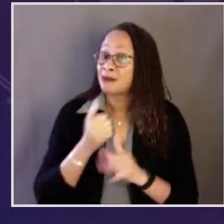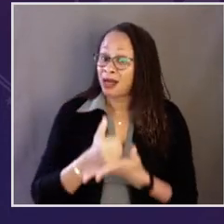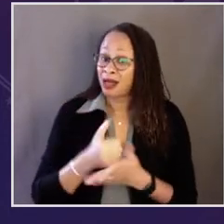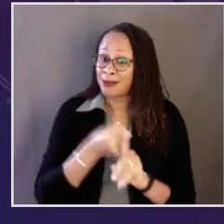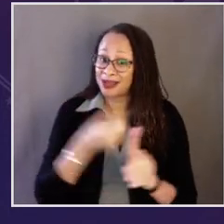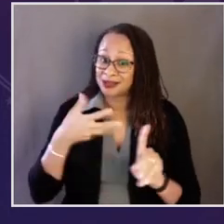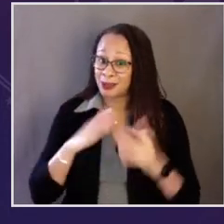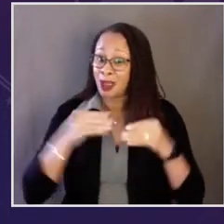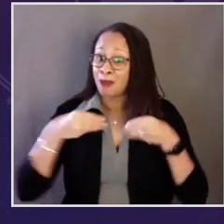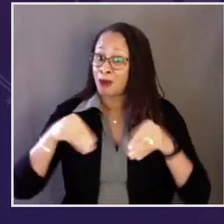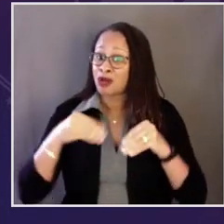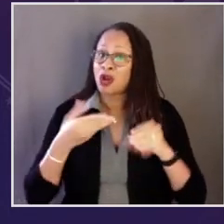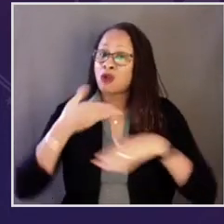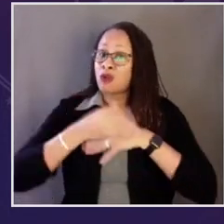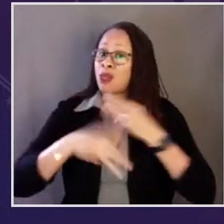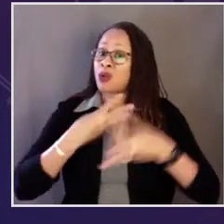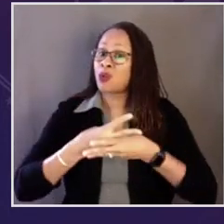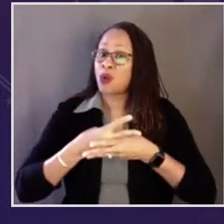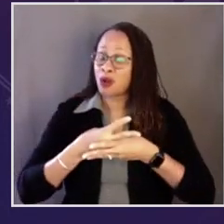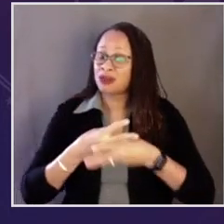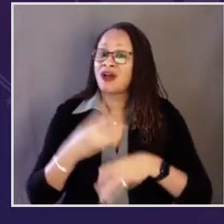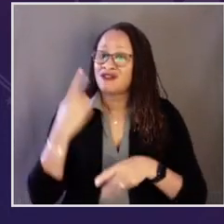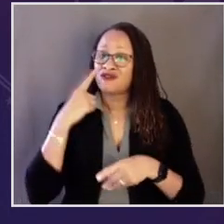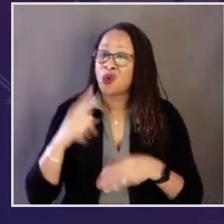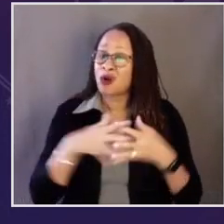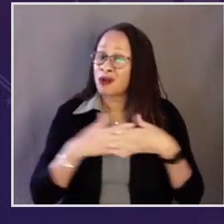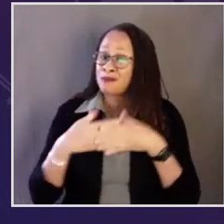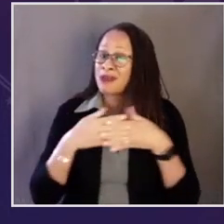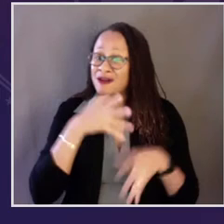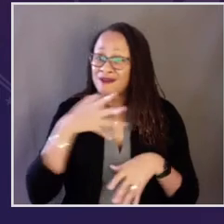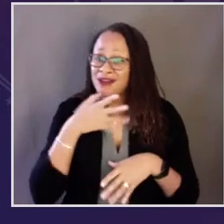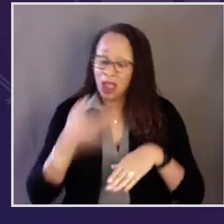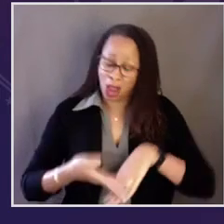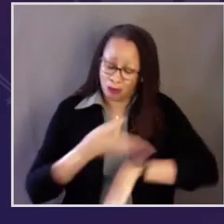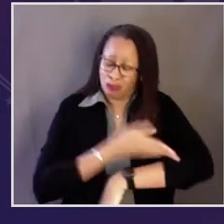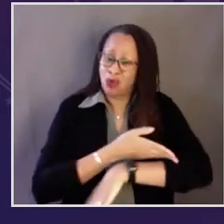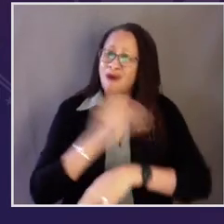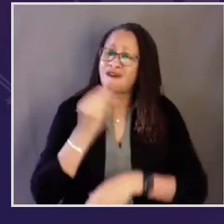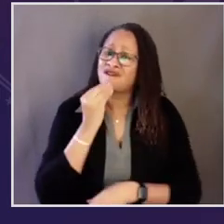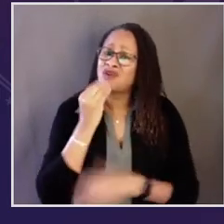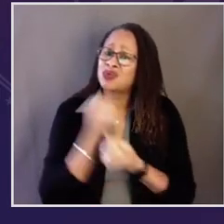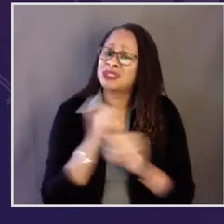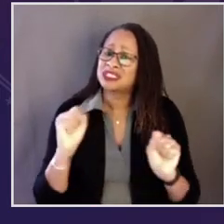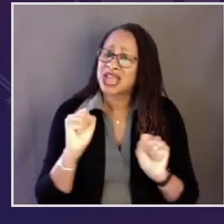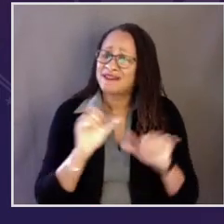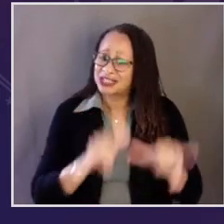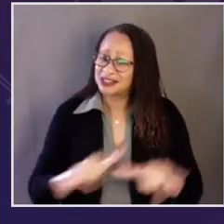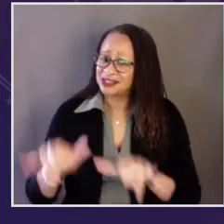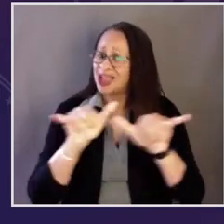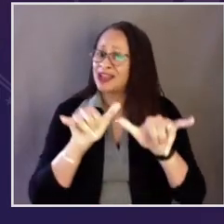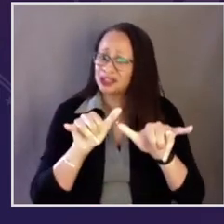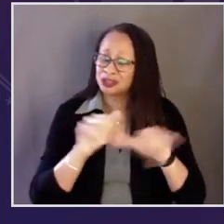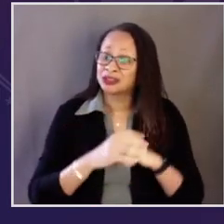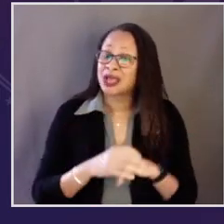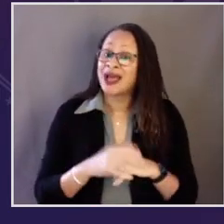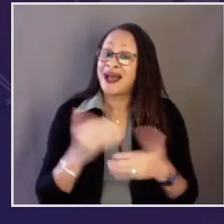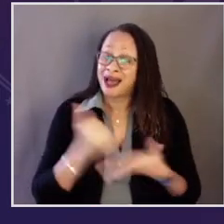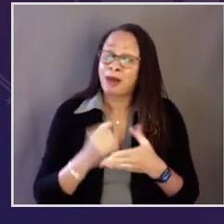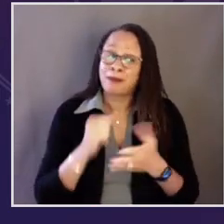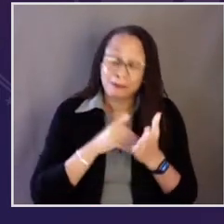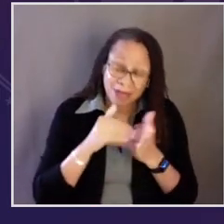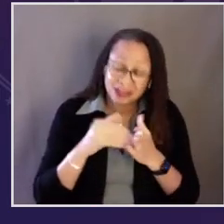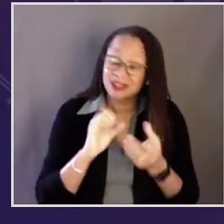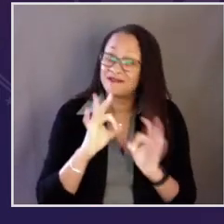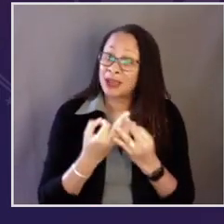and rebuild. Tom helped expand markets around the world for American farmers. He improved our food safety standards.